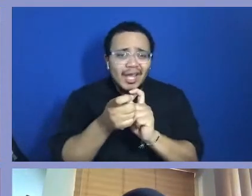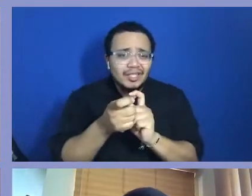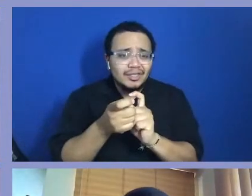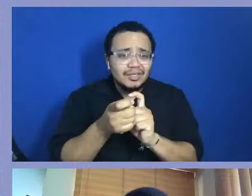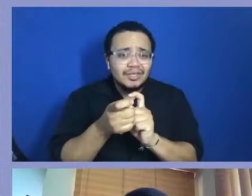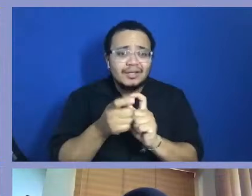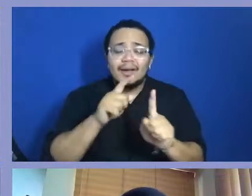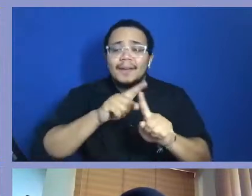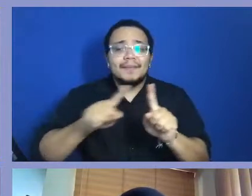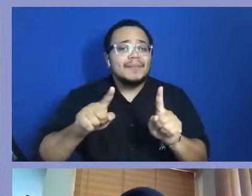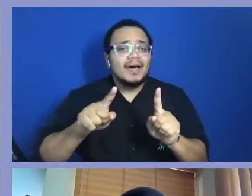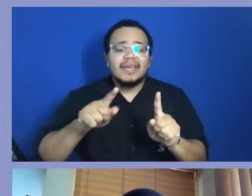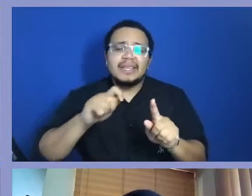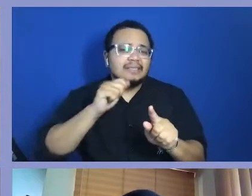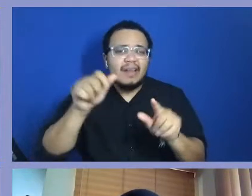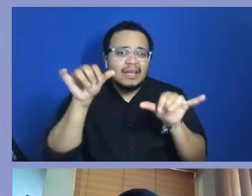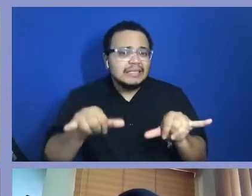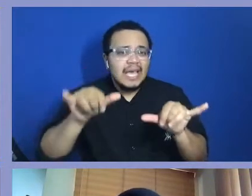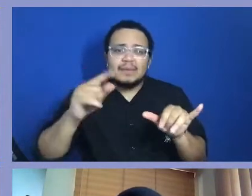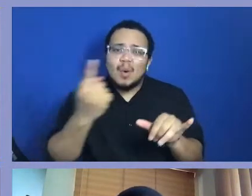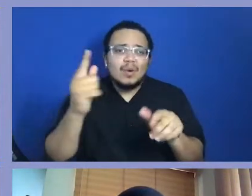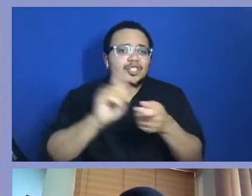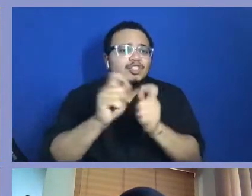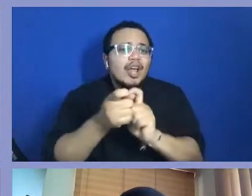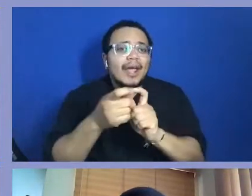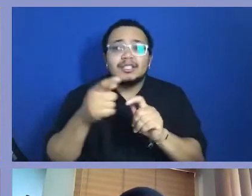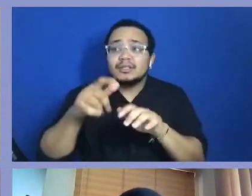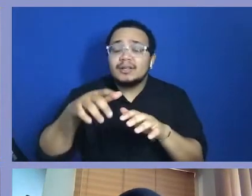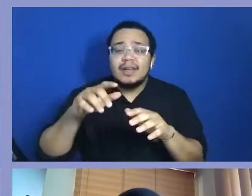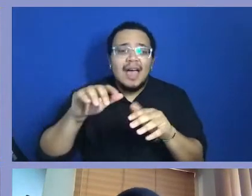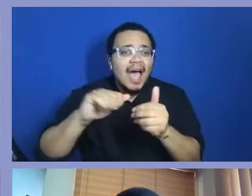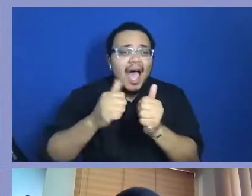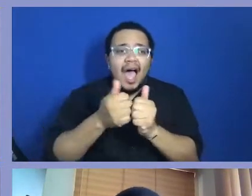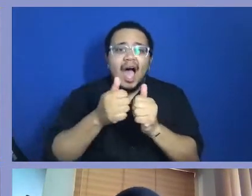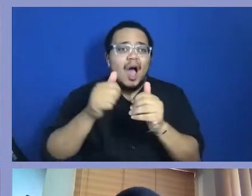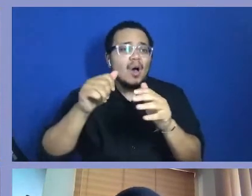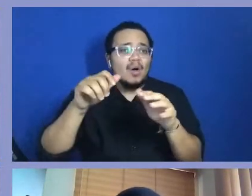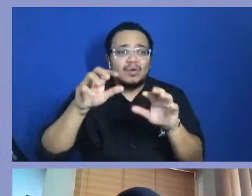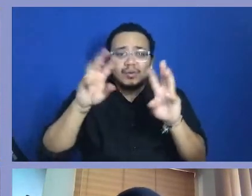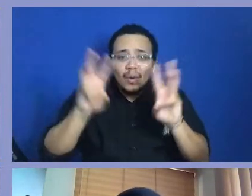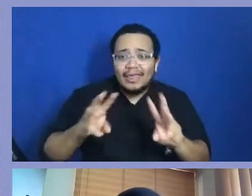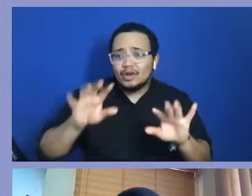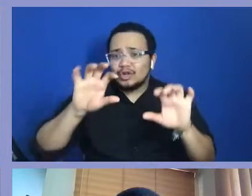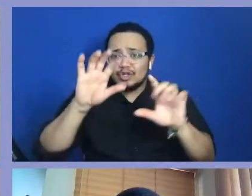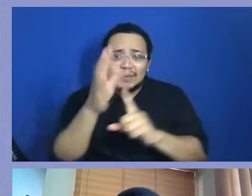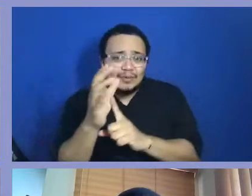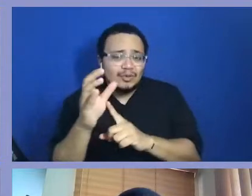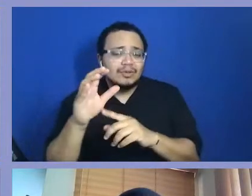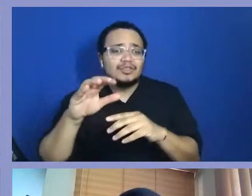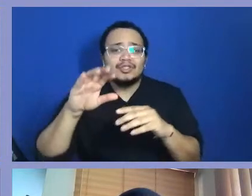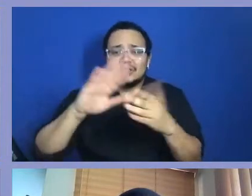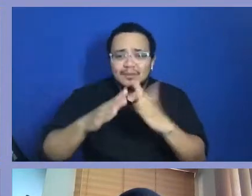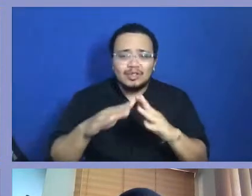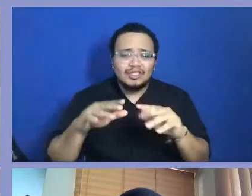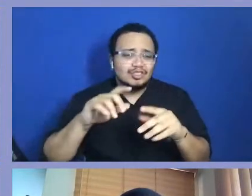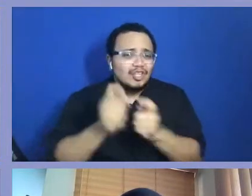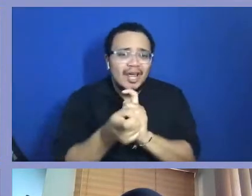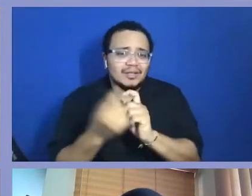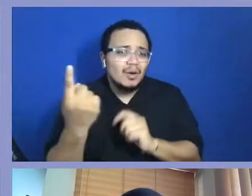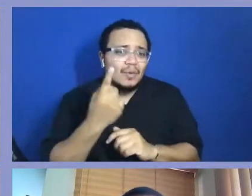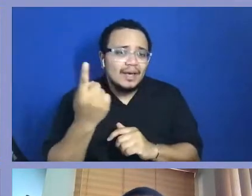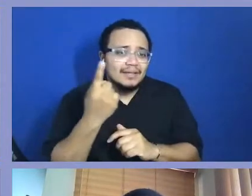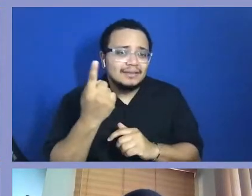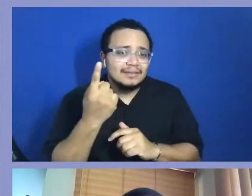snowflake, not even a water drop. And remember, if you see something and you ain't got a camera, you ain't sleeping that night.